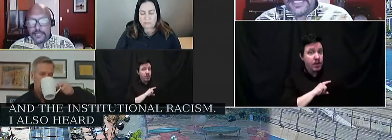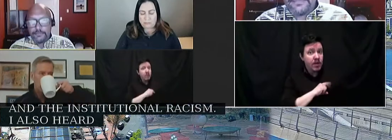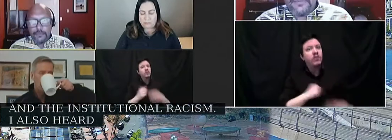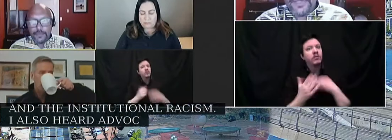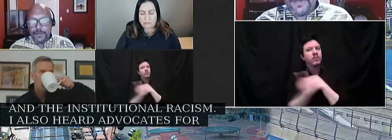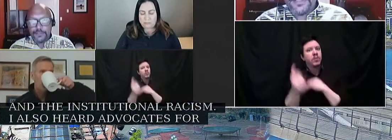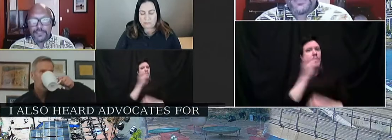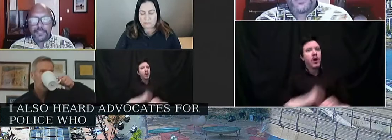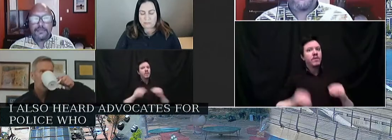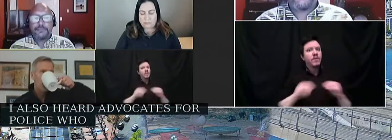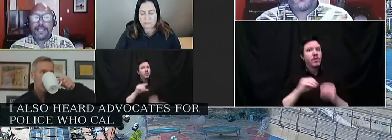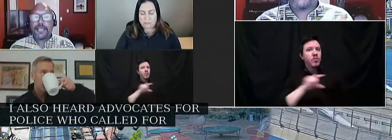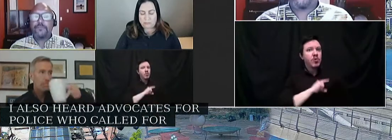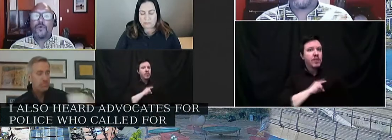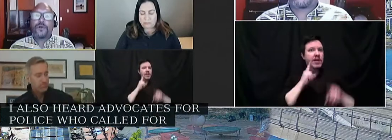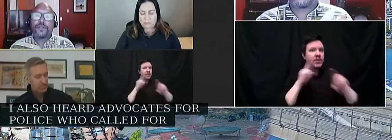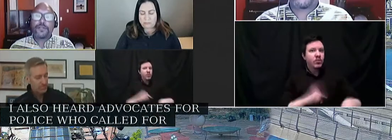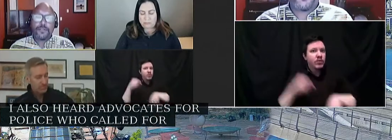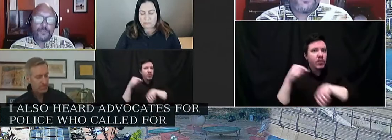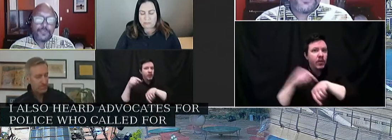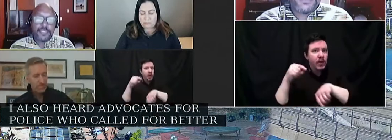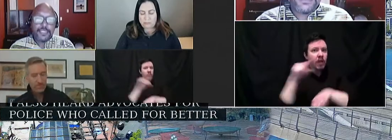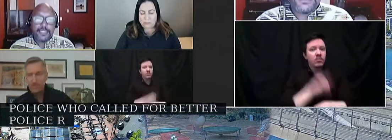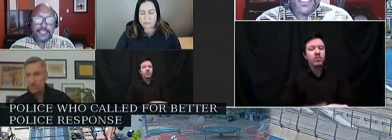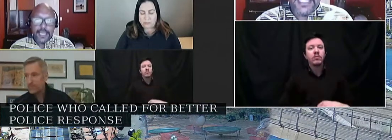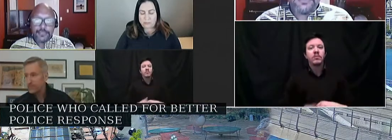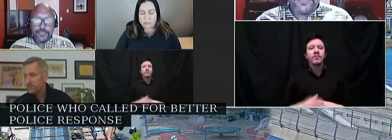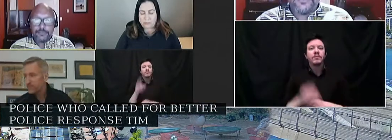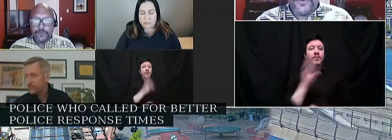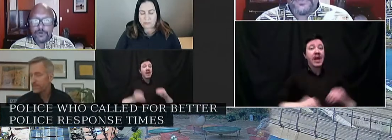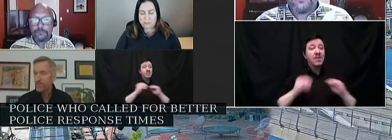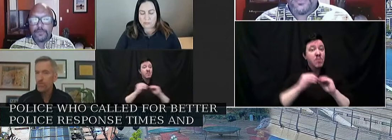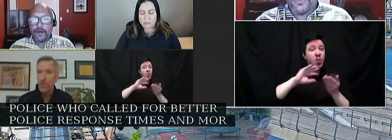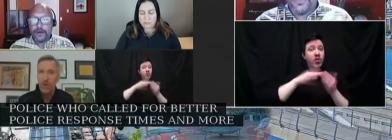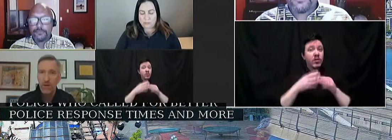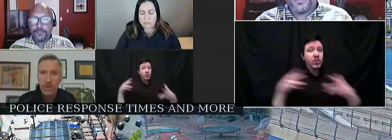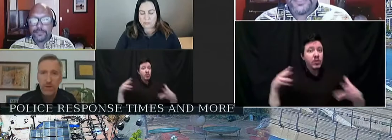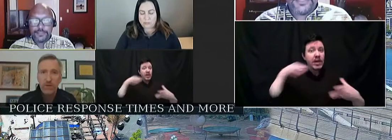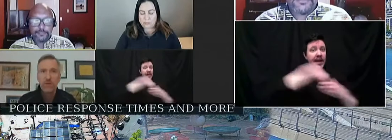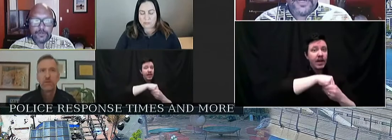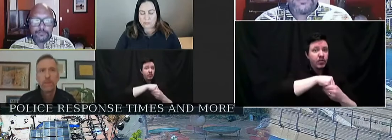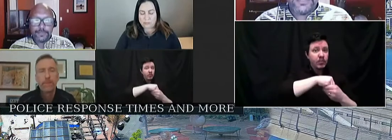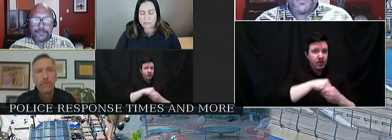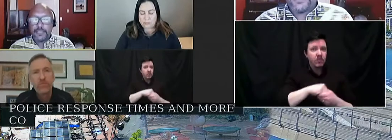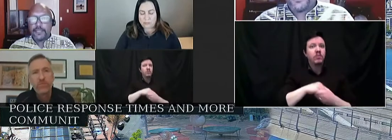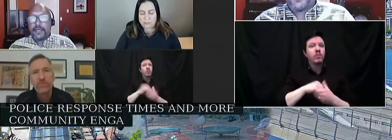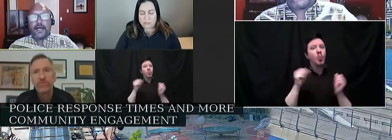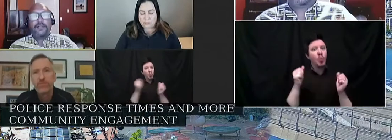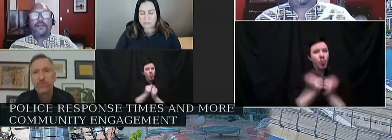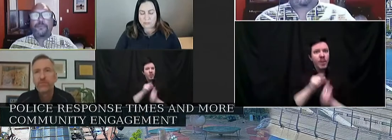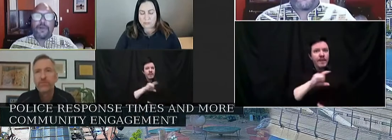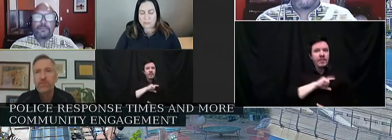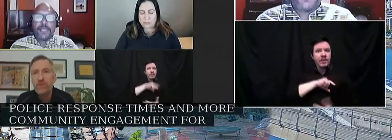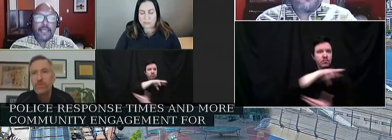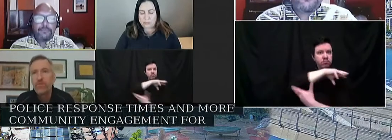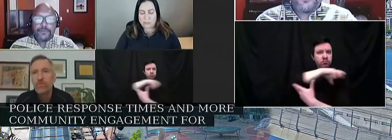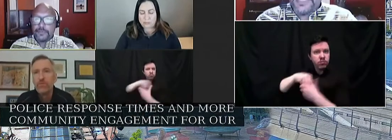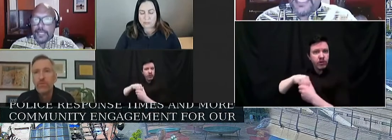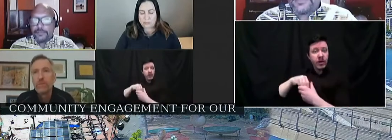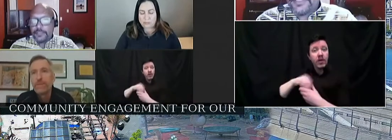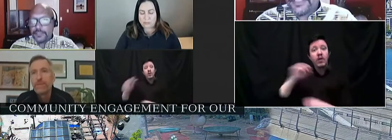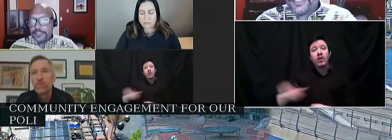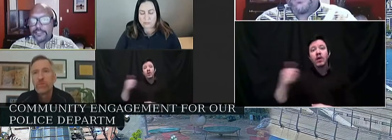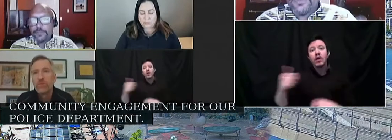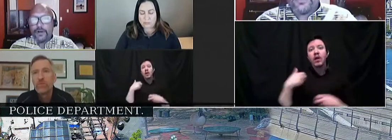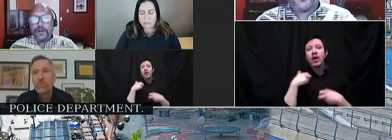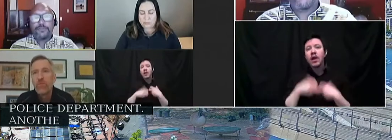police response times and more community engagement for our police department. Another problem came